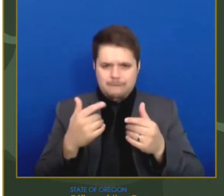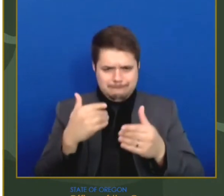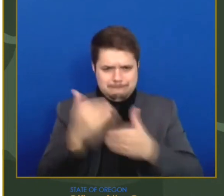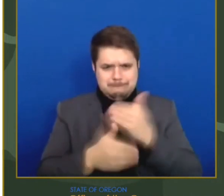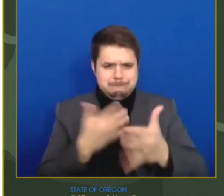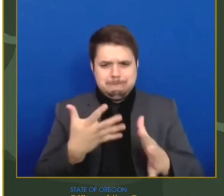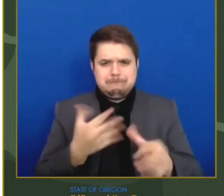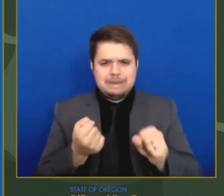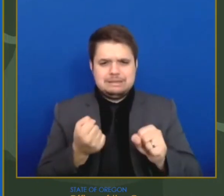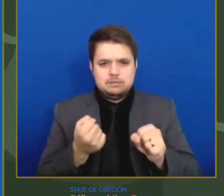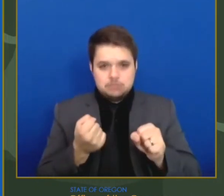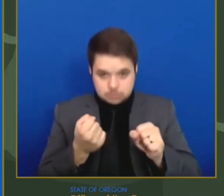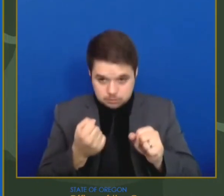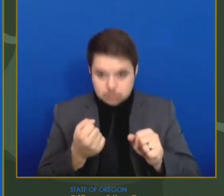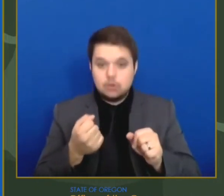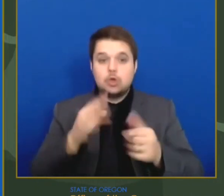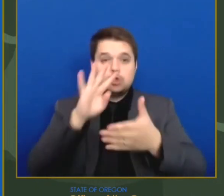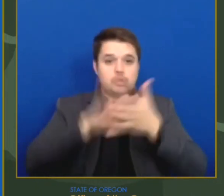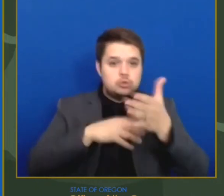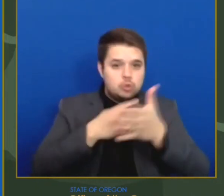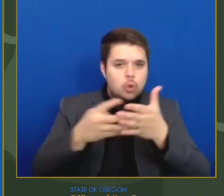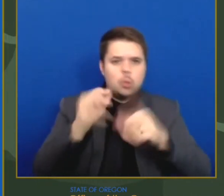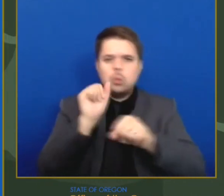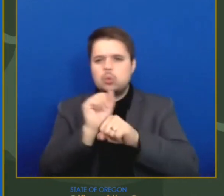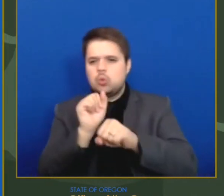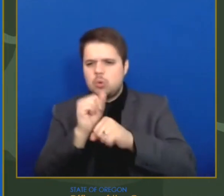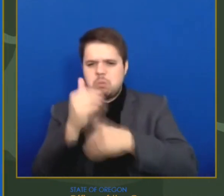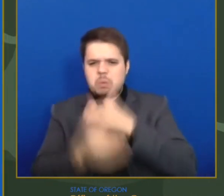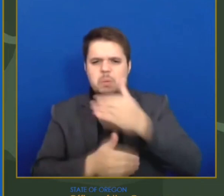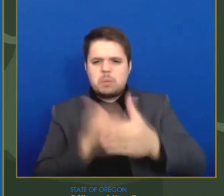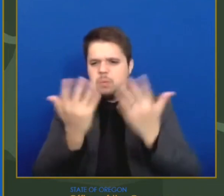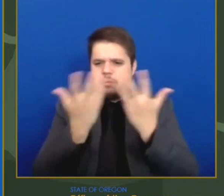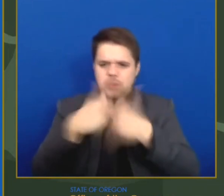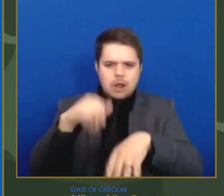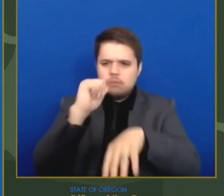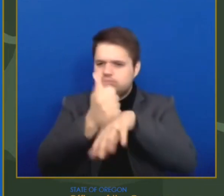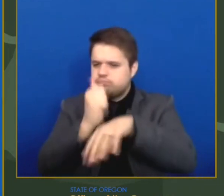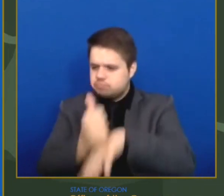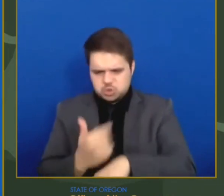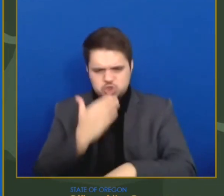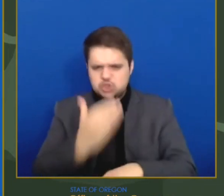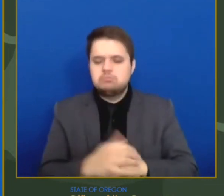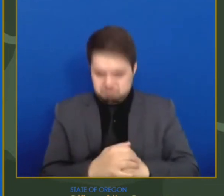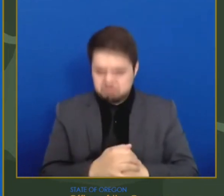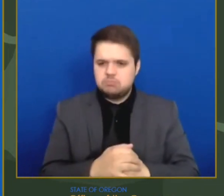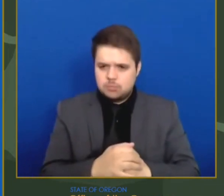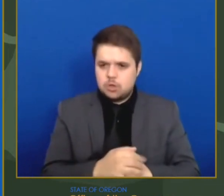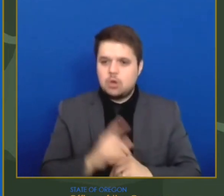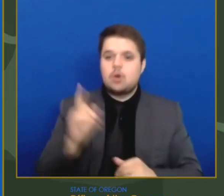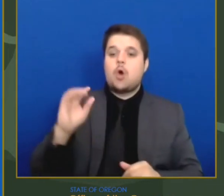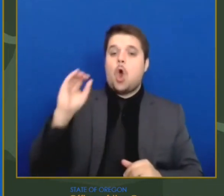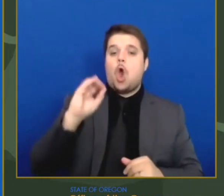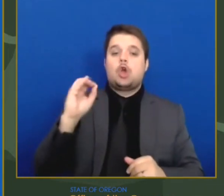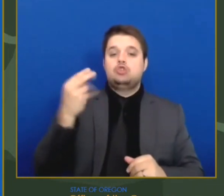the Oregon Convention Center. OHA pulls a list from people in the Portland metro area who've registered using the Get Vaccinated Oregon tool.